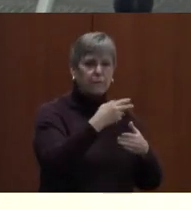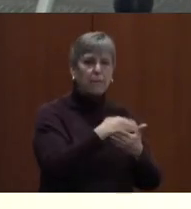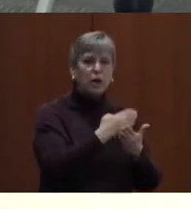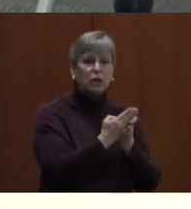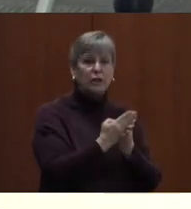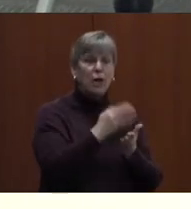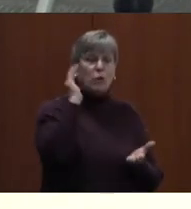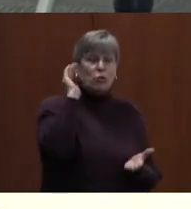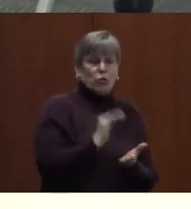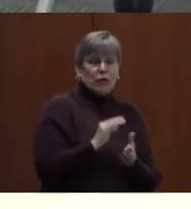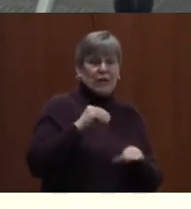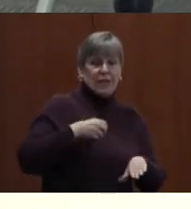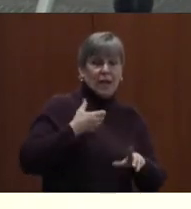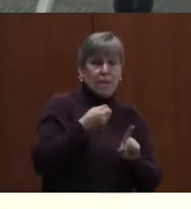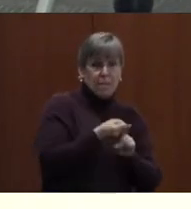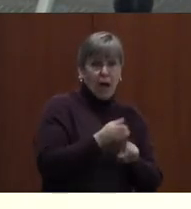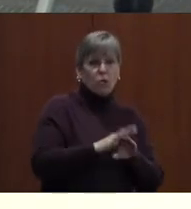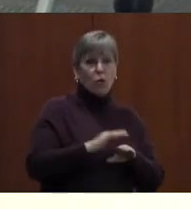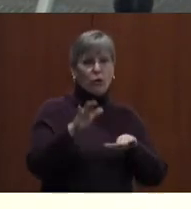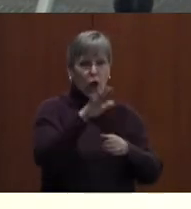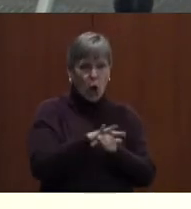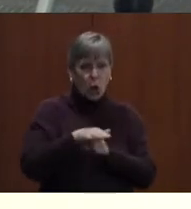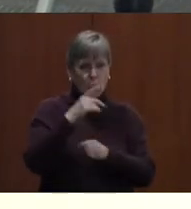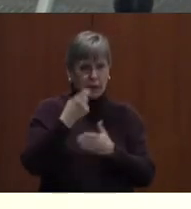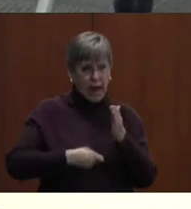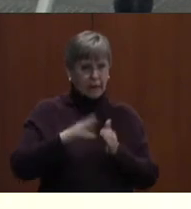the impact on the local tax base.